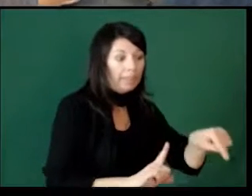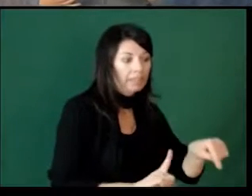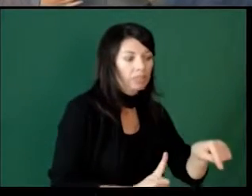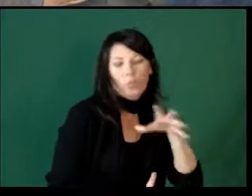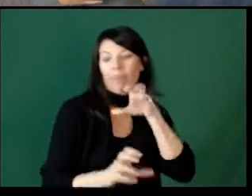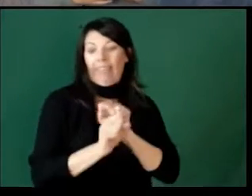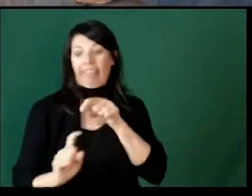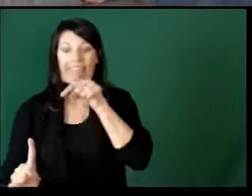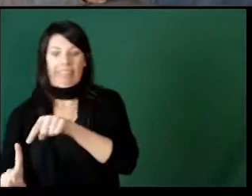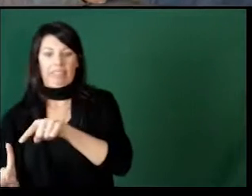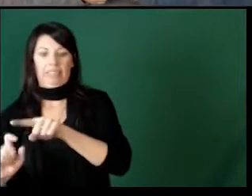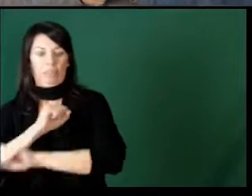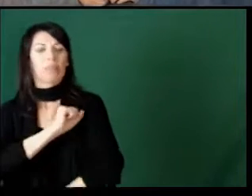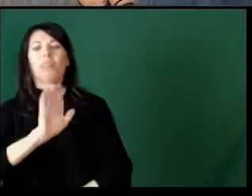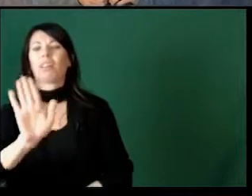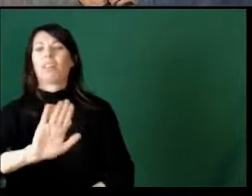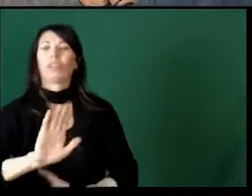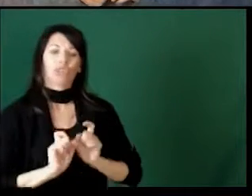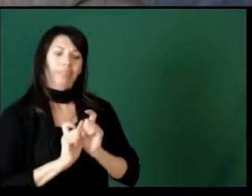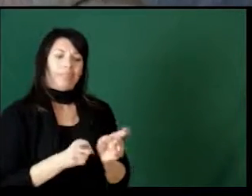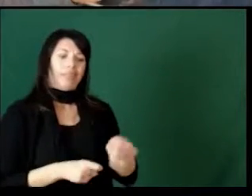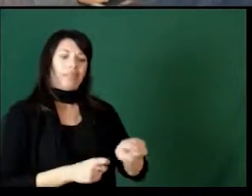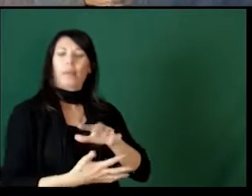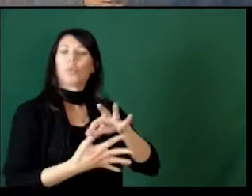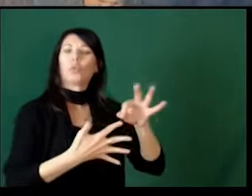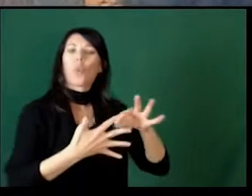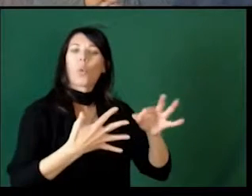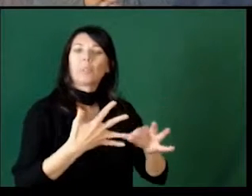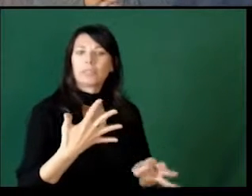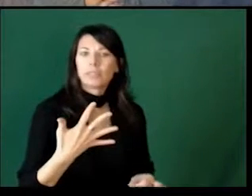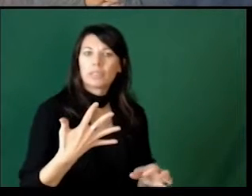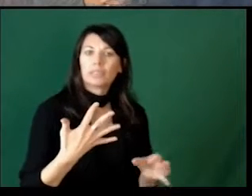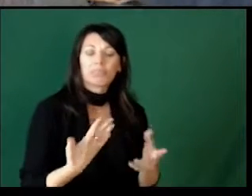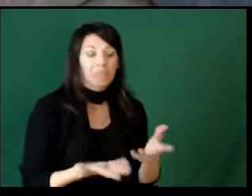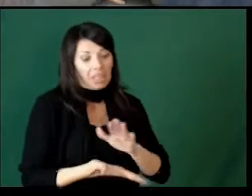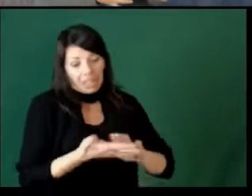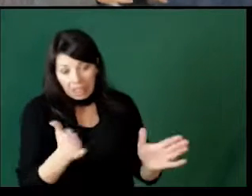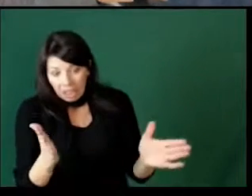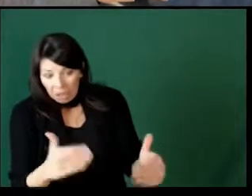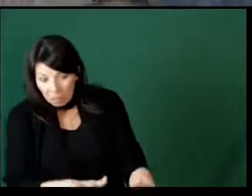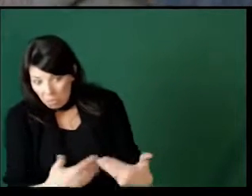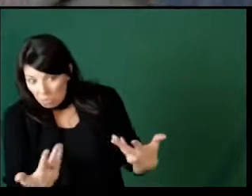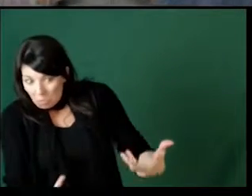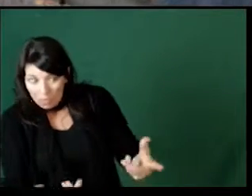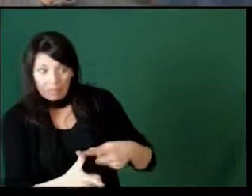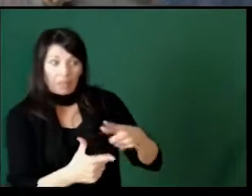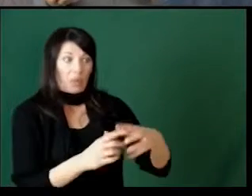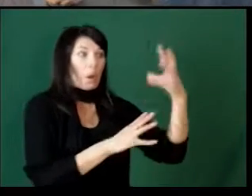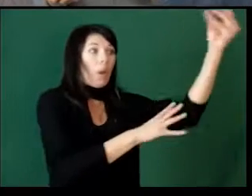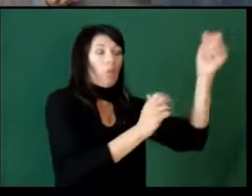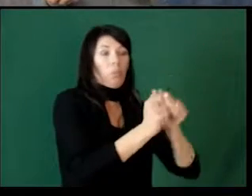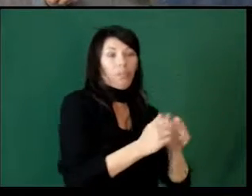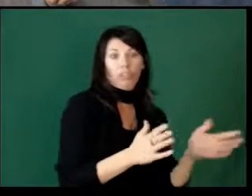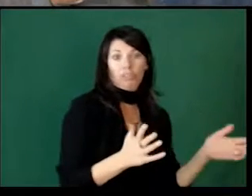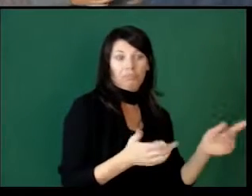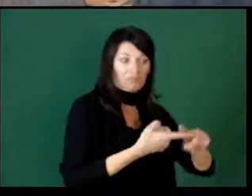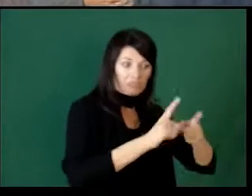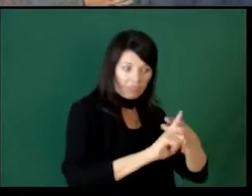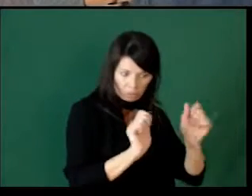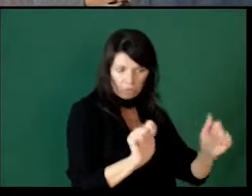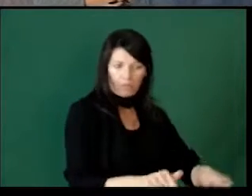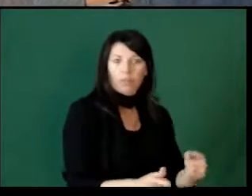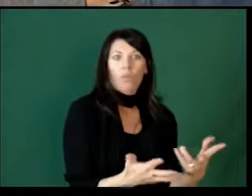going to deserve this punishment. You're giving them a choice. It is their choice to clean their room or not, but if they make that choice they have some ownership of the consequences.